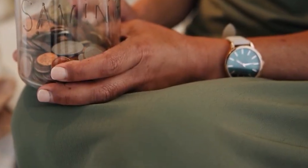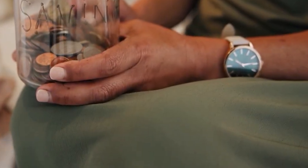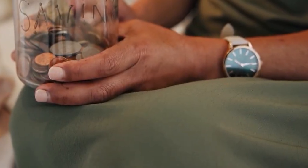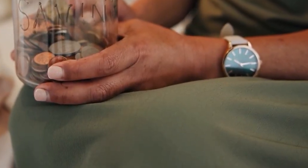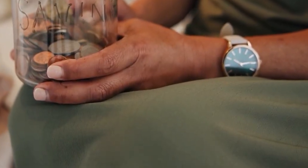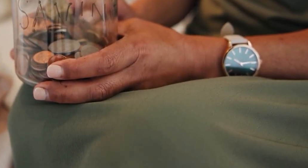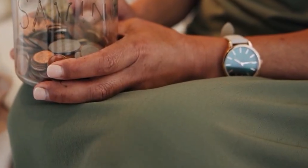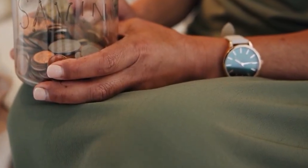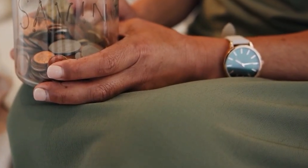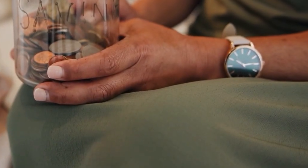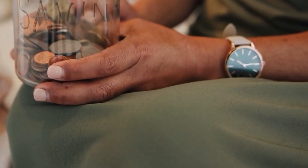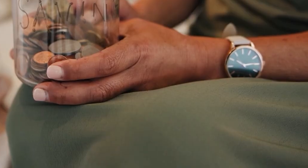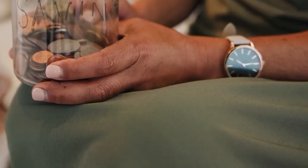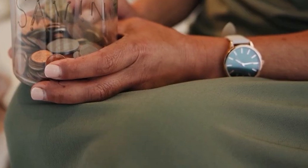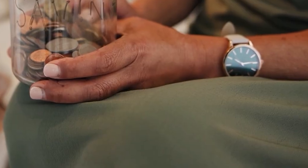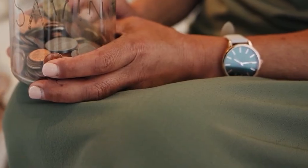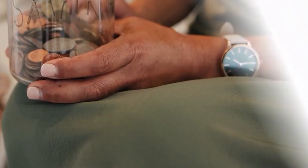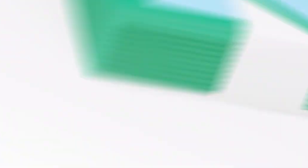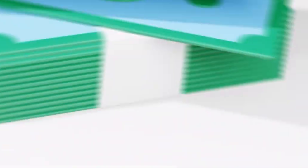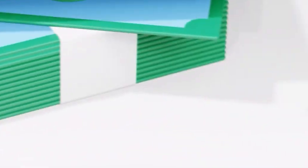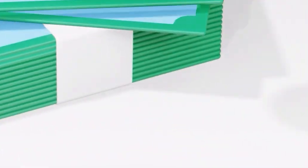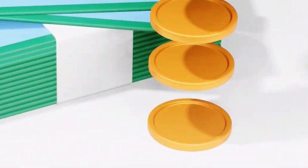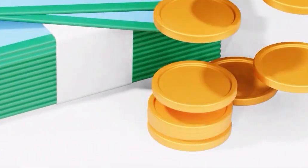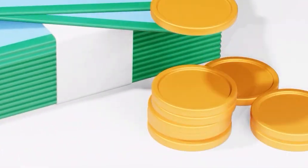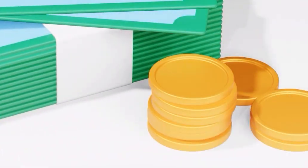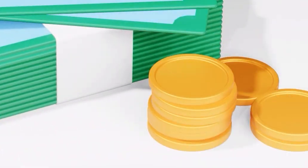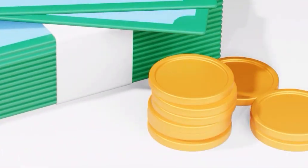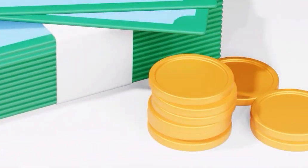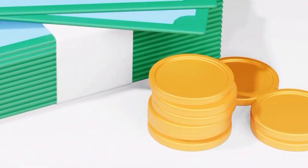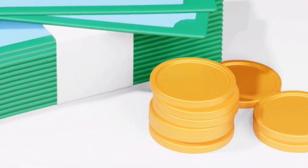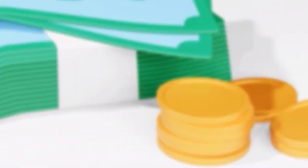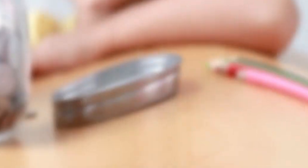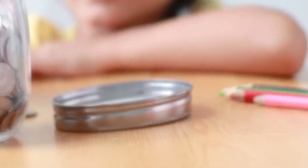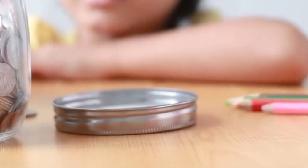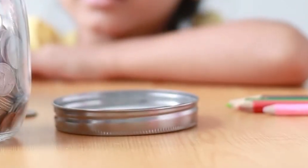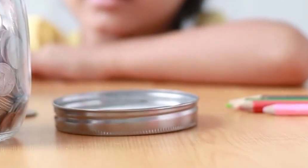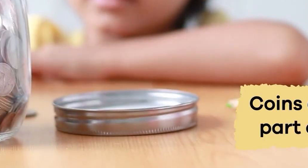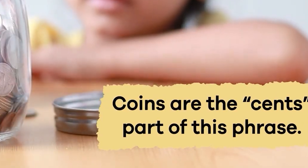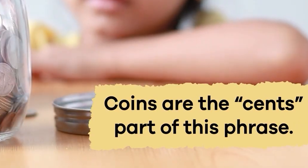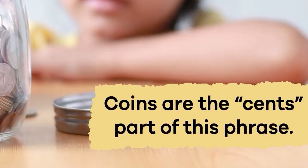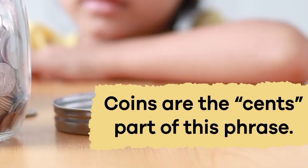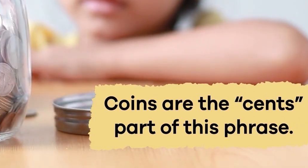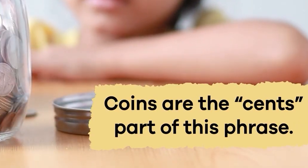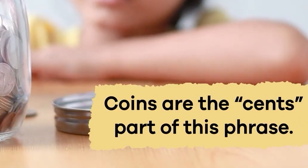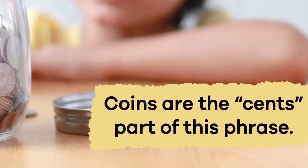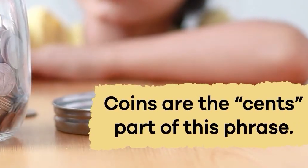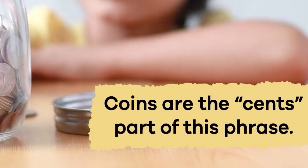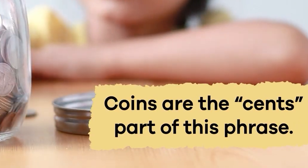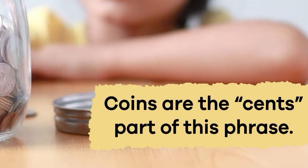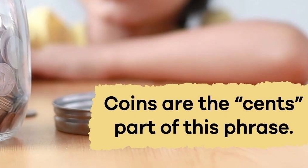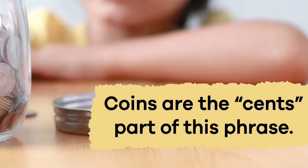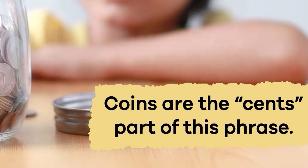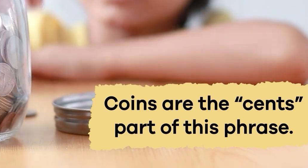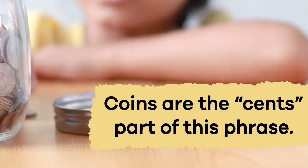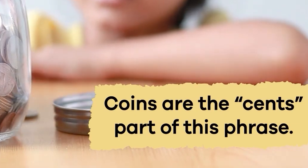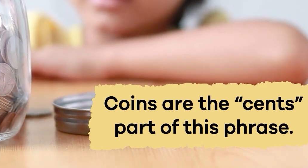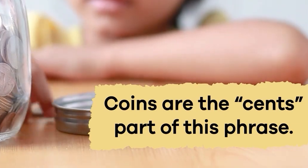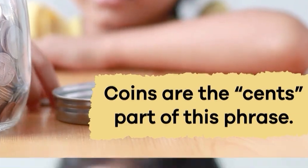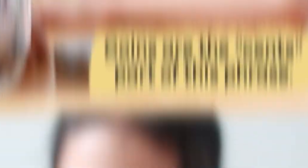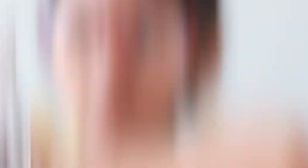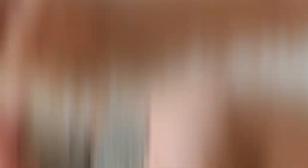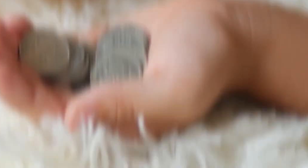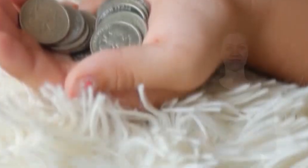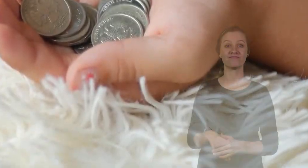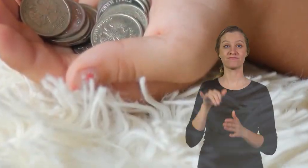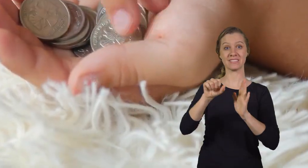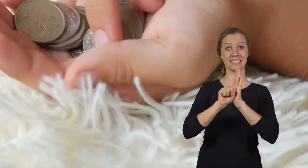we get into that, have you ever heard of the phrase dollars and cents? Well, coins are the cents part of this phrase.